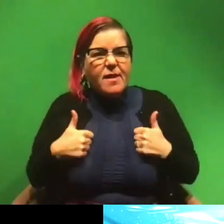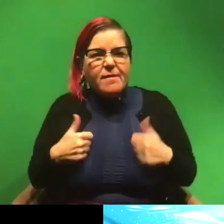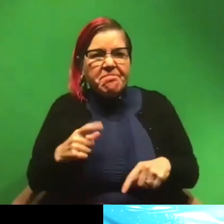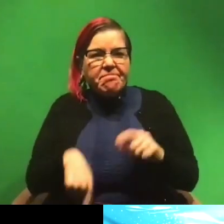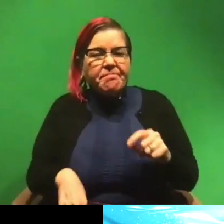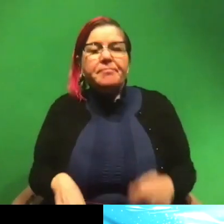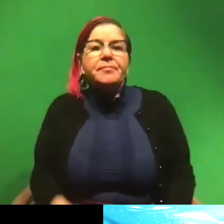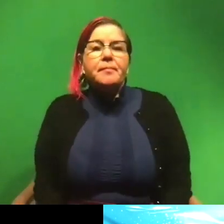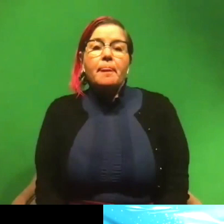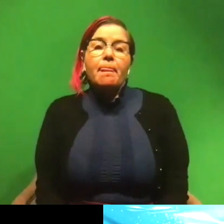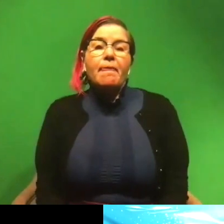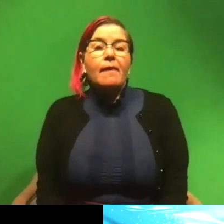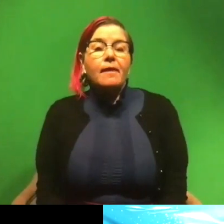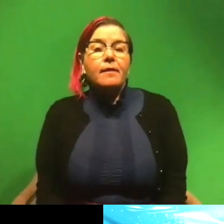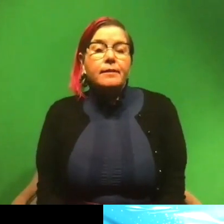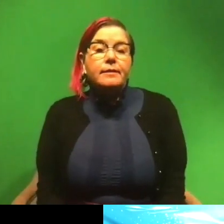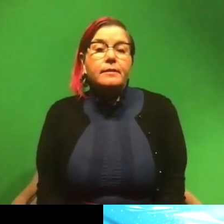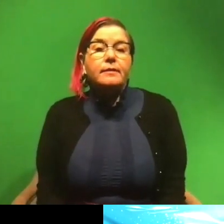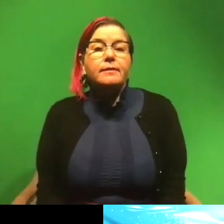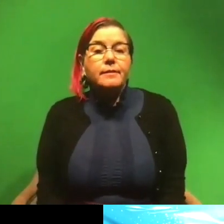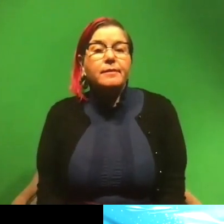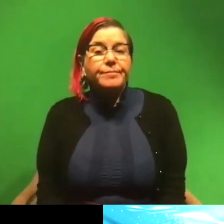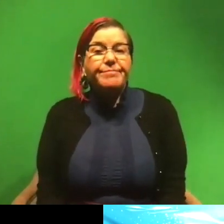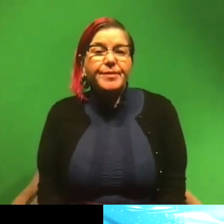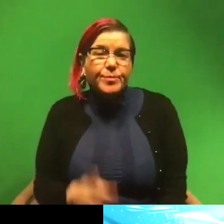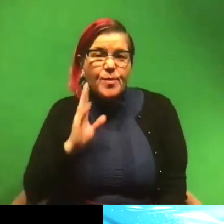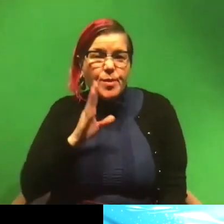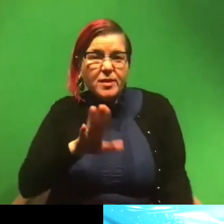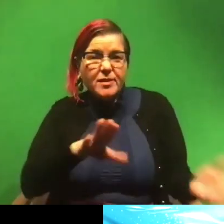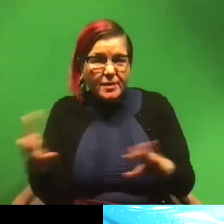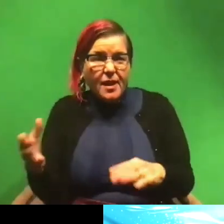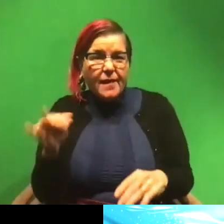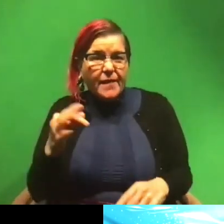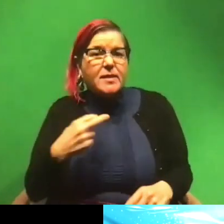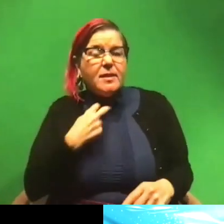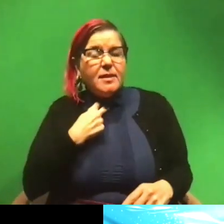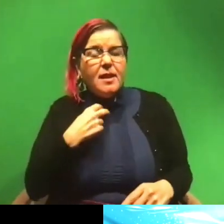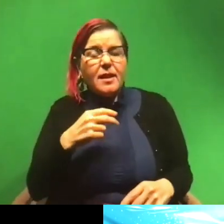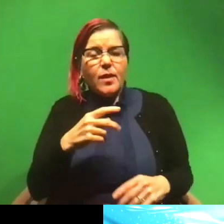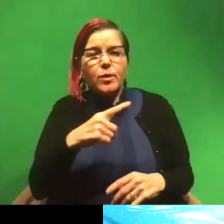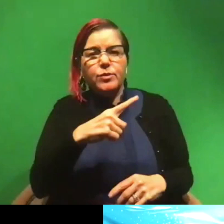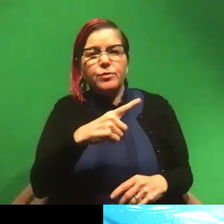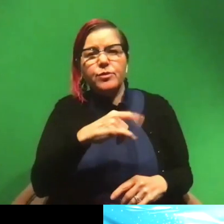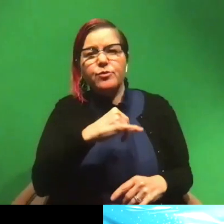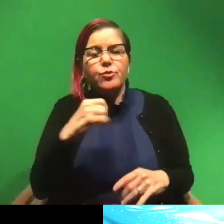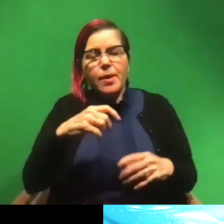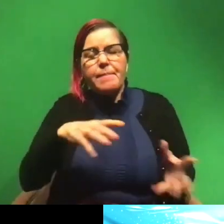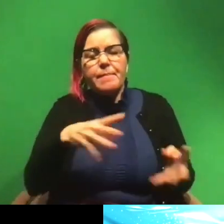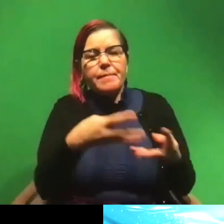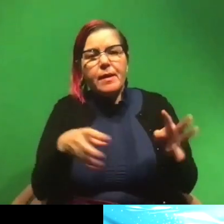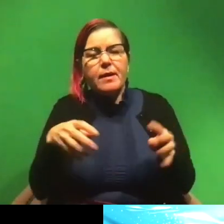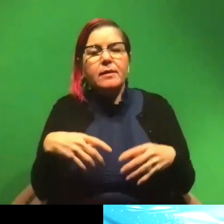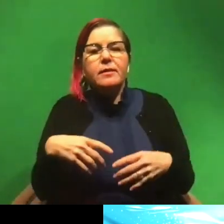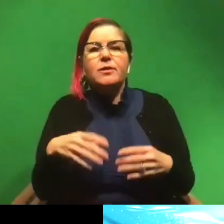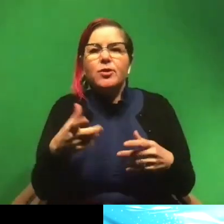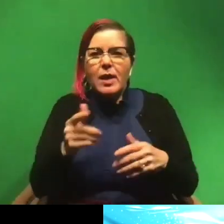And so it's pretty fatal for a sawfish to be caught in a shrimp trawl. So we try and mitigate that